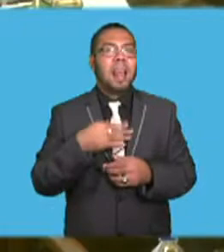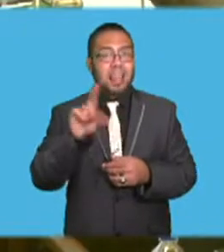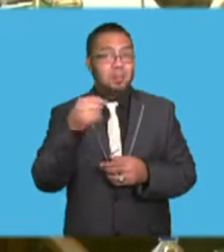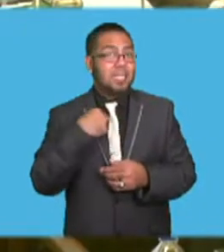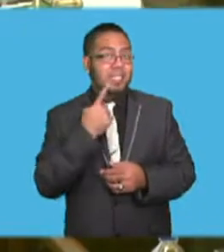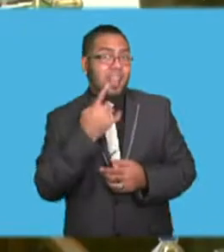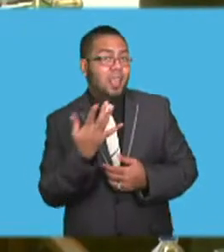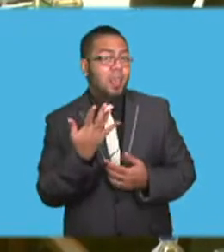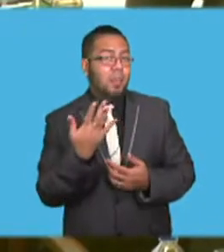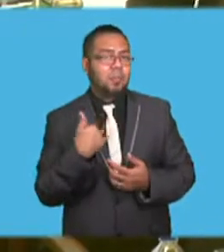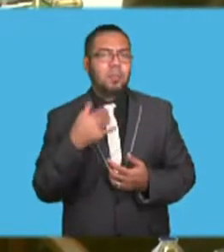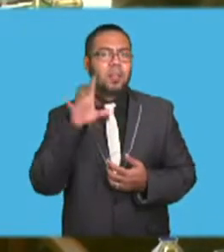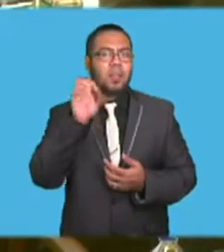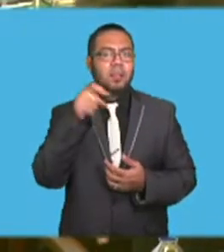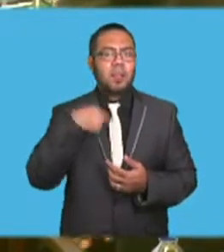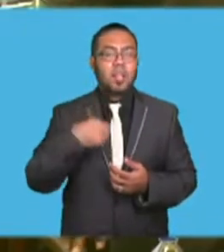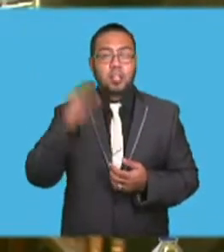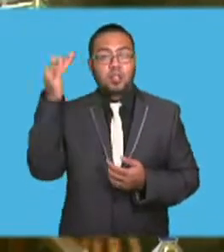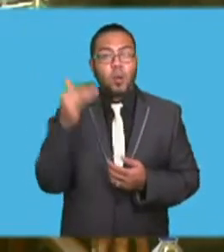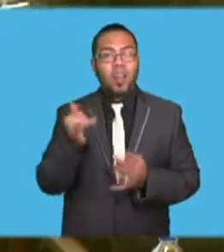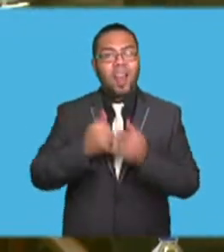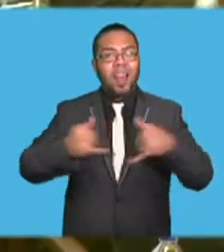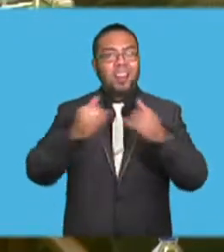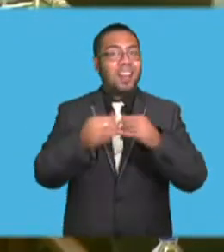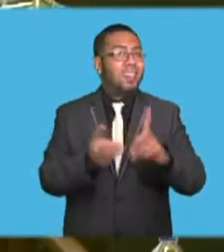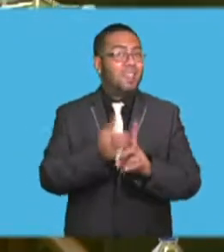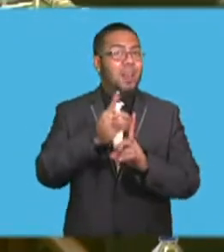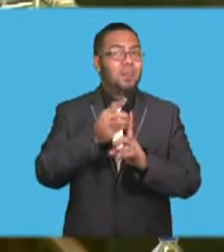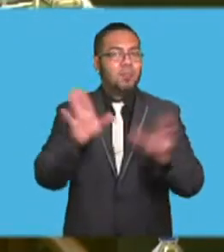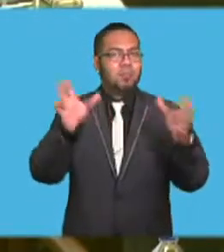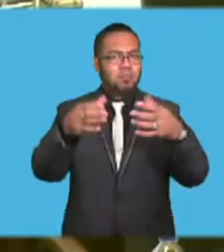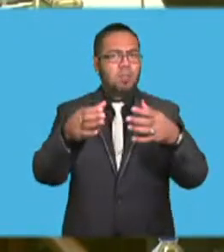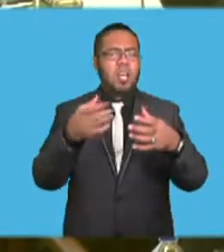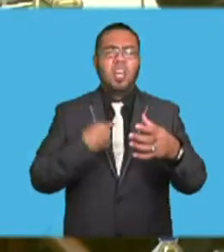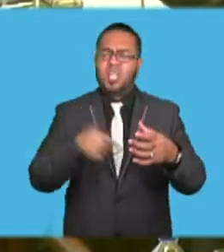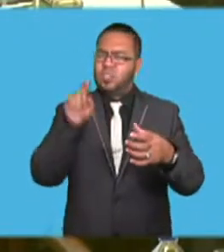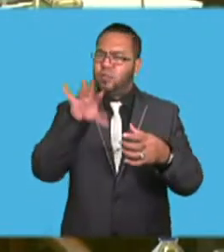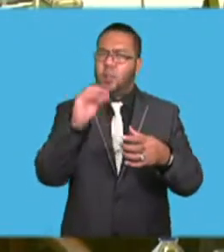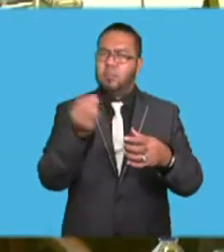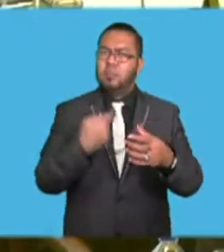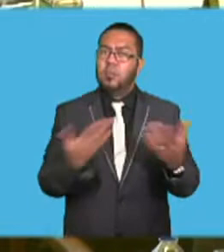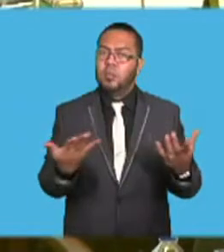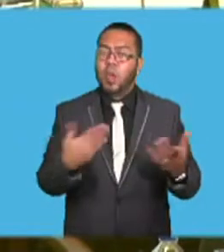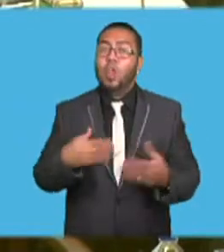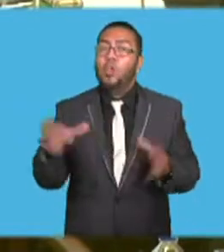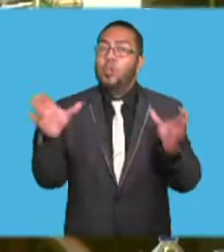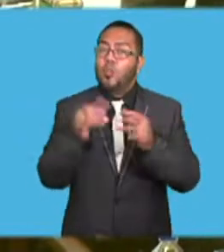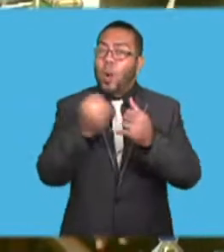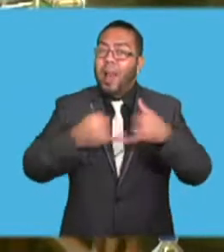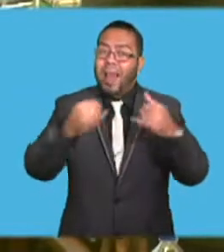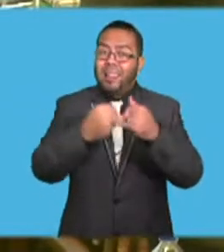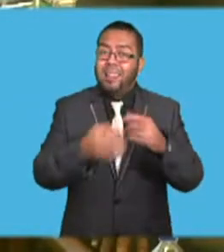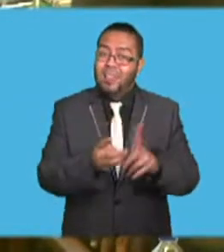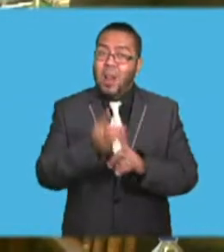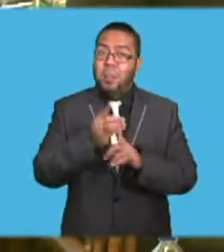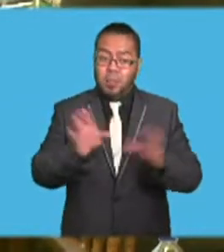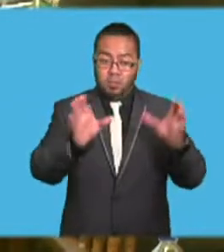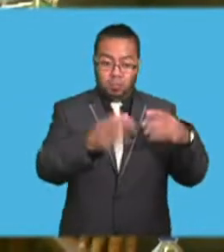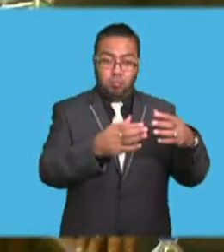particularly as from a small island developing state, that it was on the insistence of small island developing states